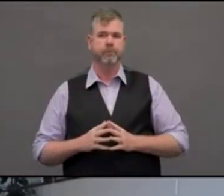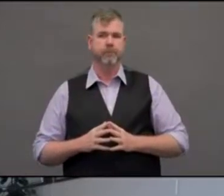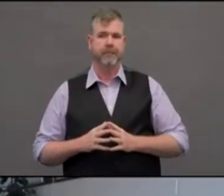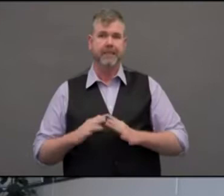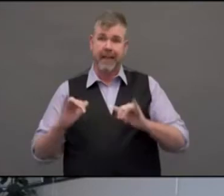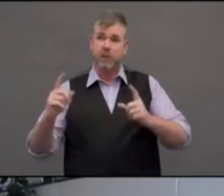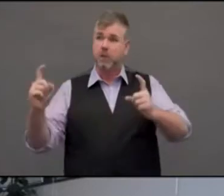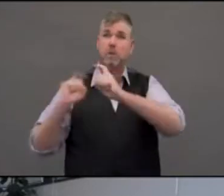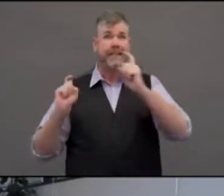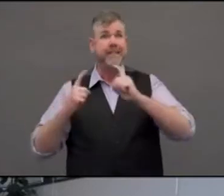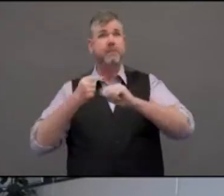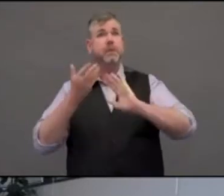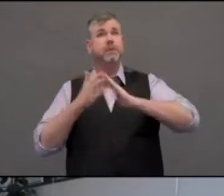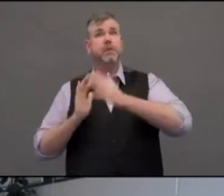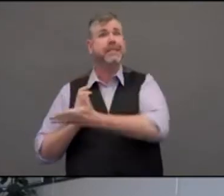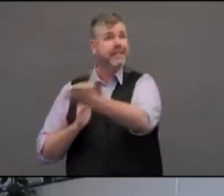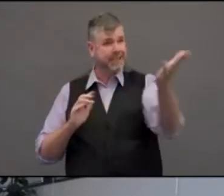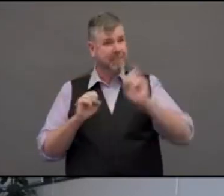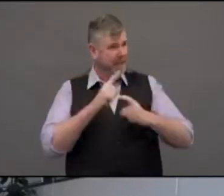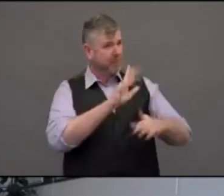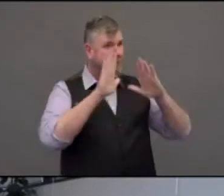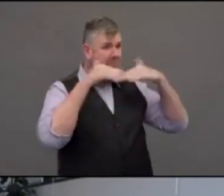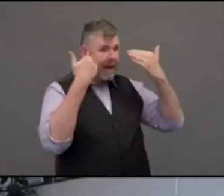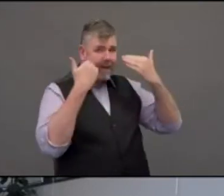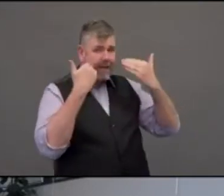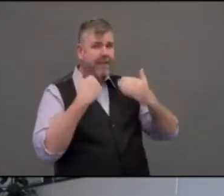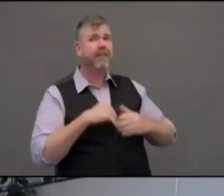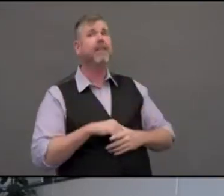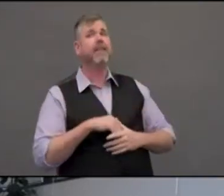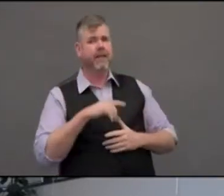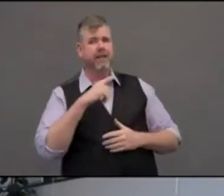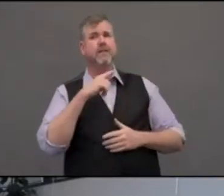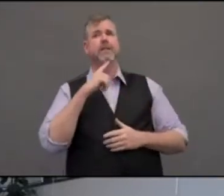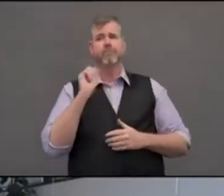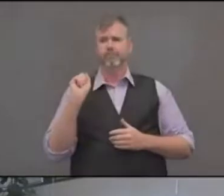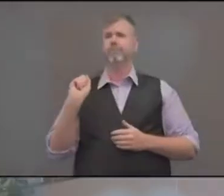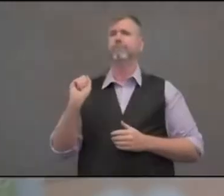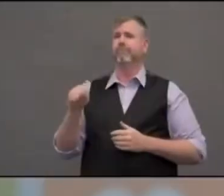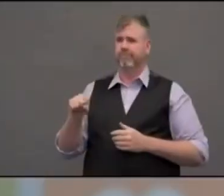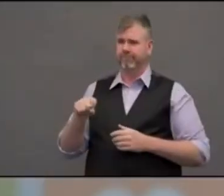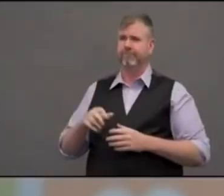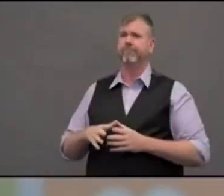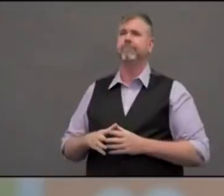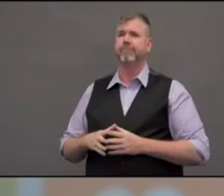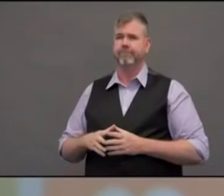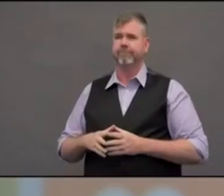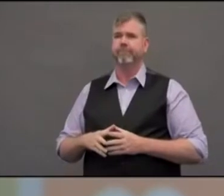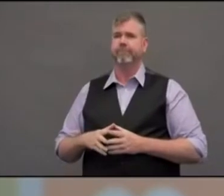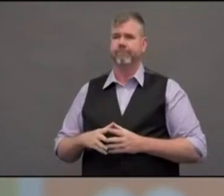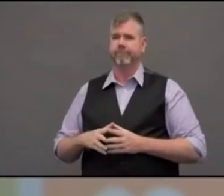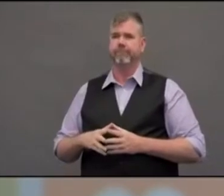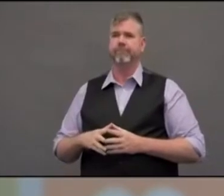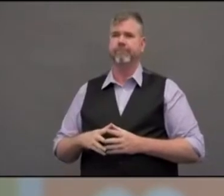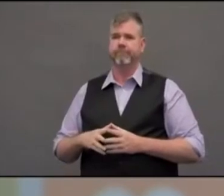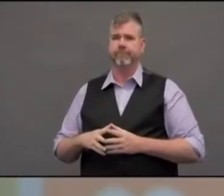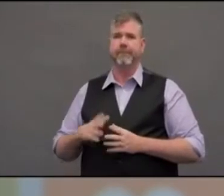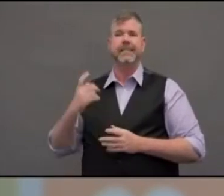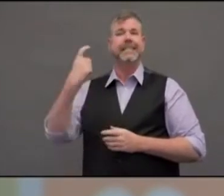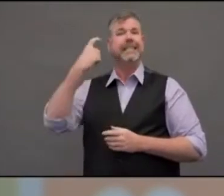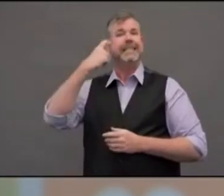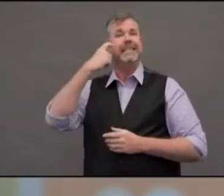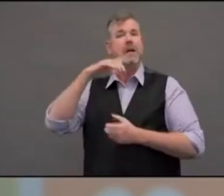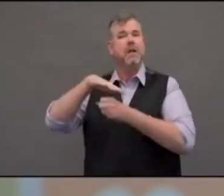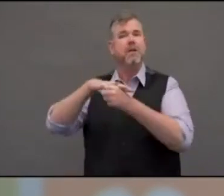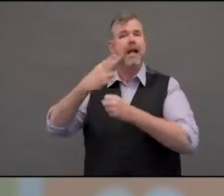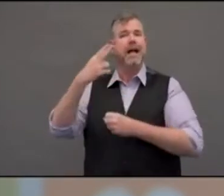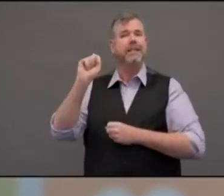Sure. Sure. recently have a donation, a local high school student from Gilroy, who